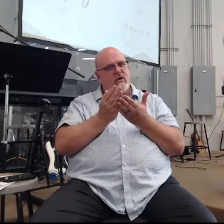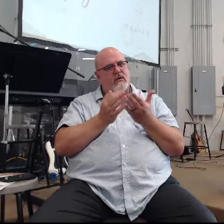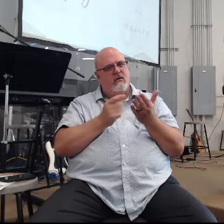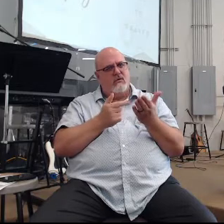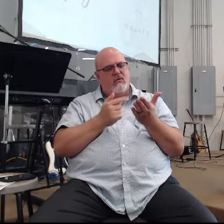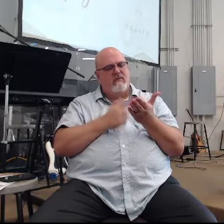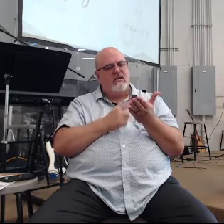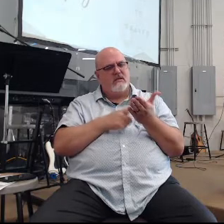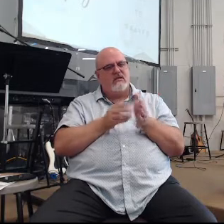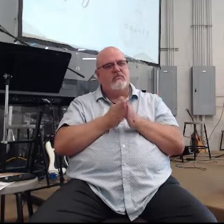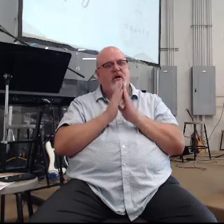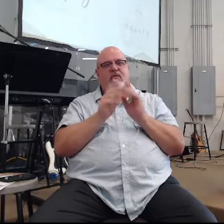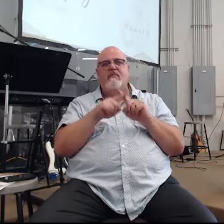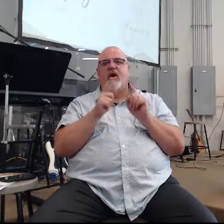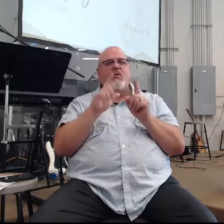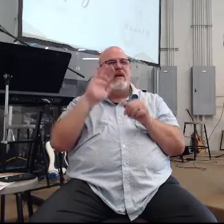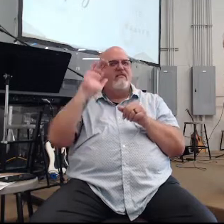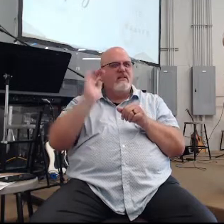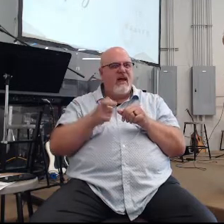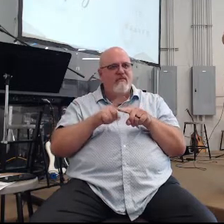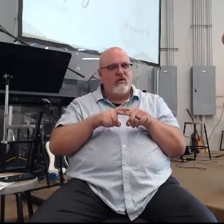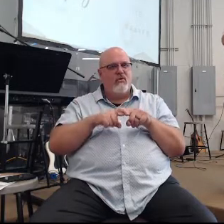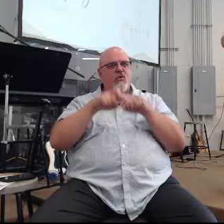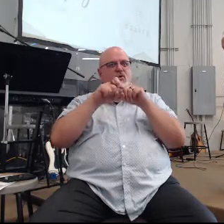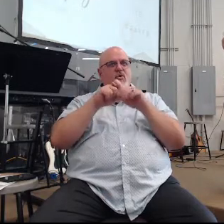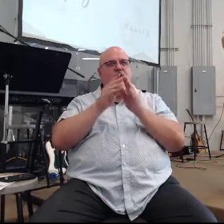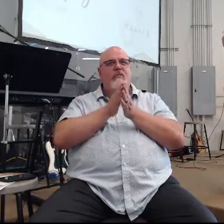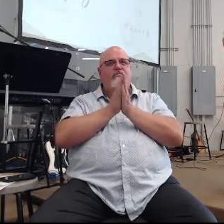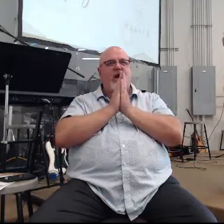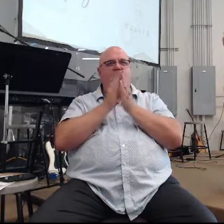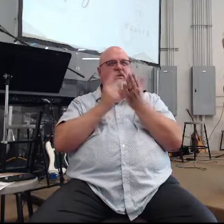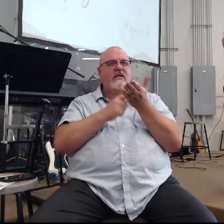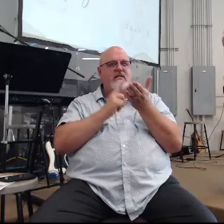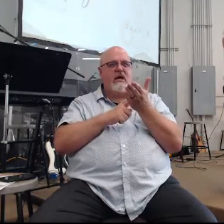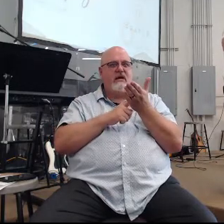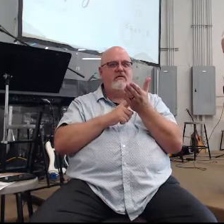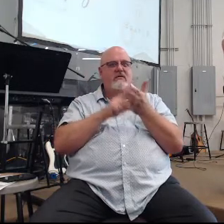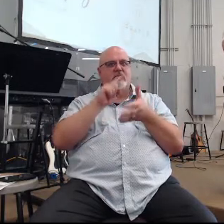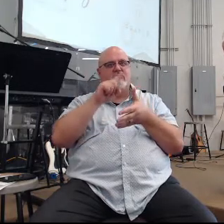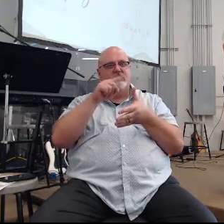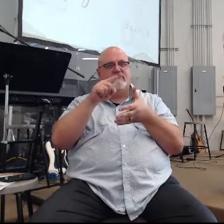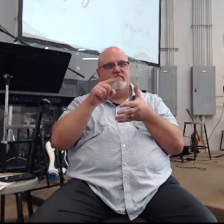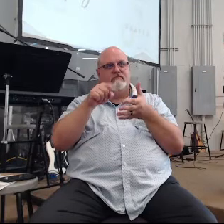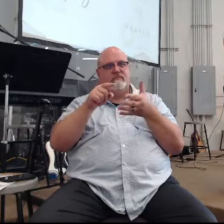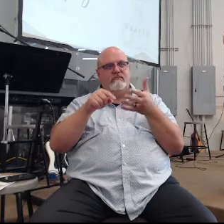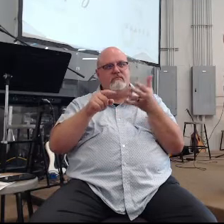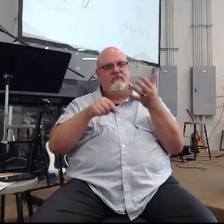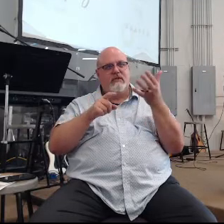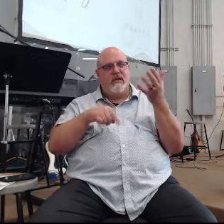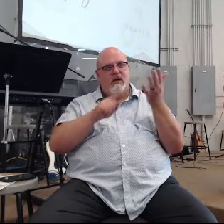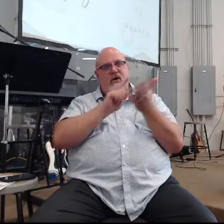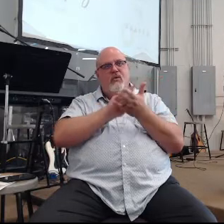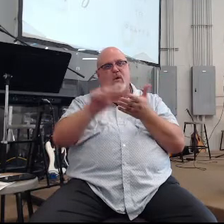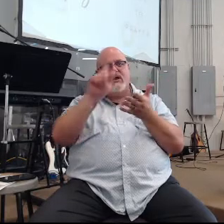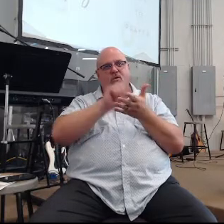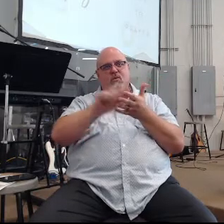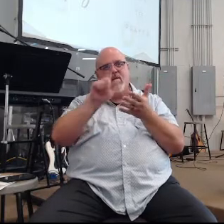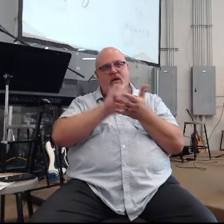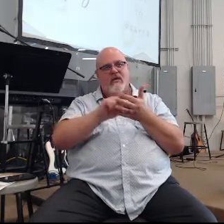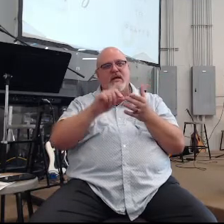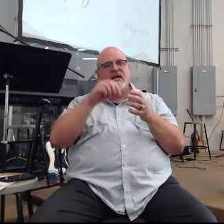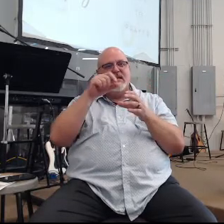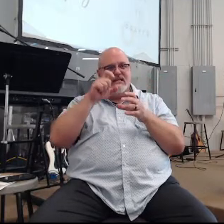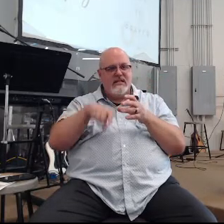taken the time to go, hey, we need to spend an, if we really want to be a people of prayer we need it to just overwhelm our